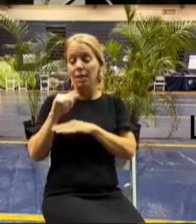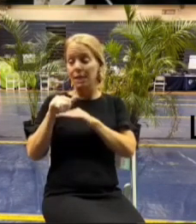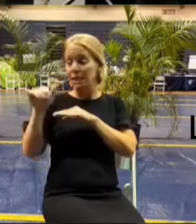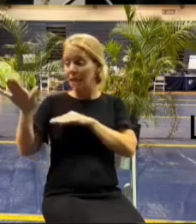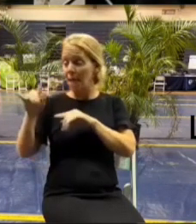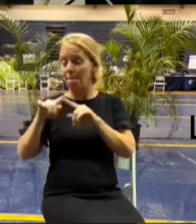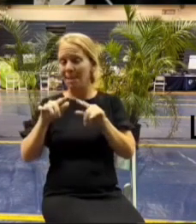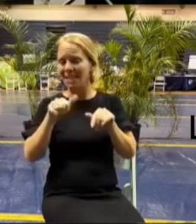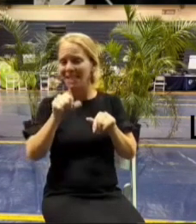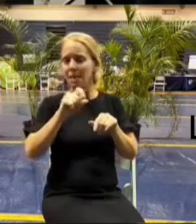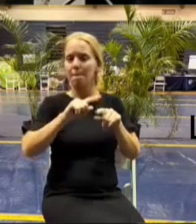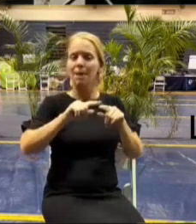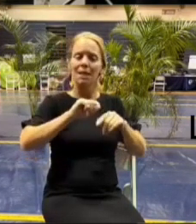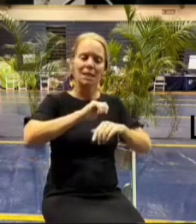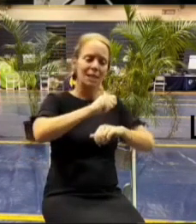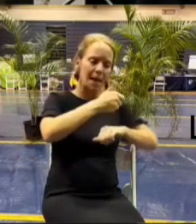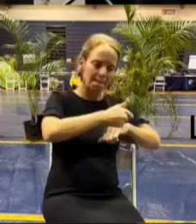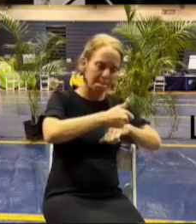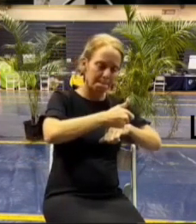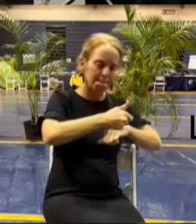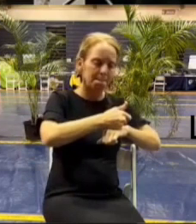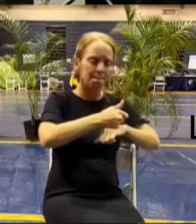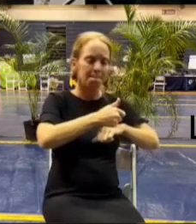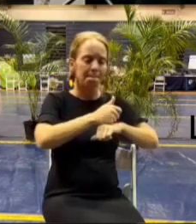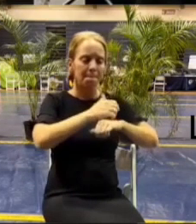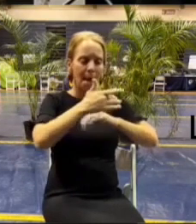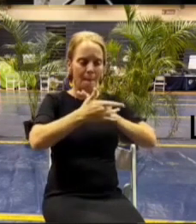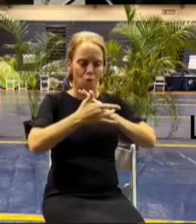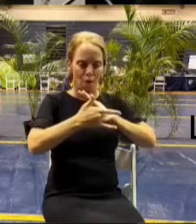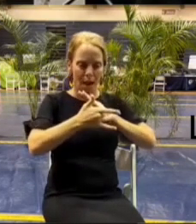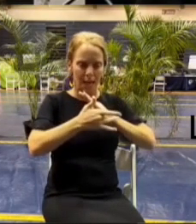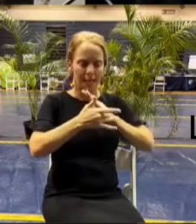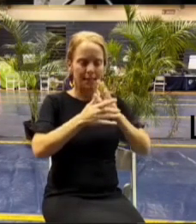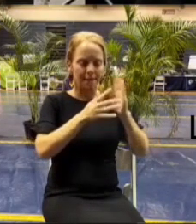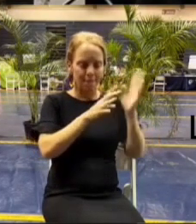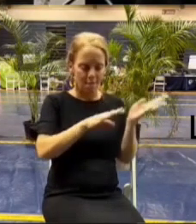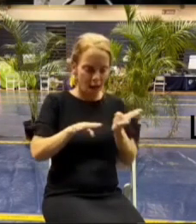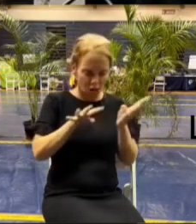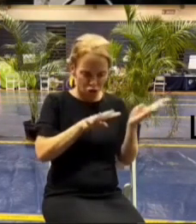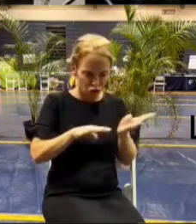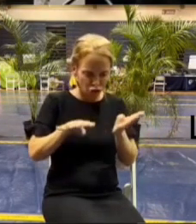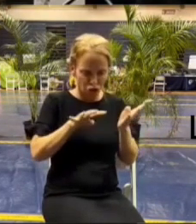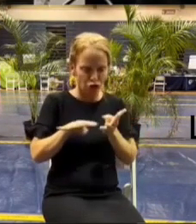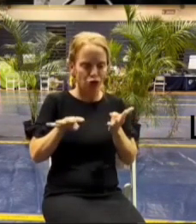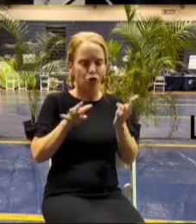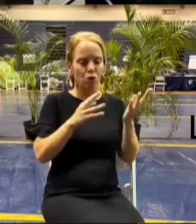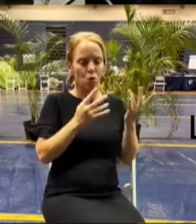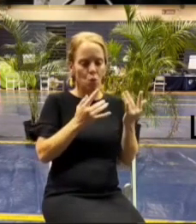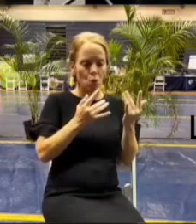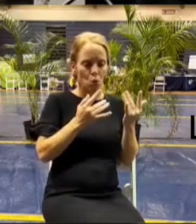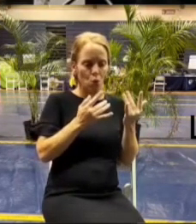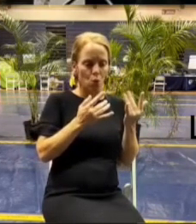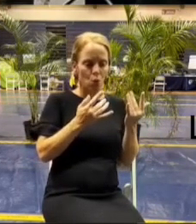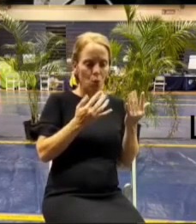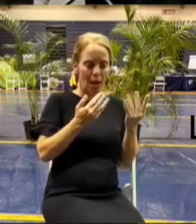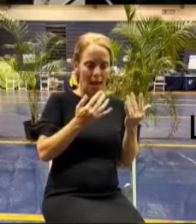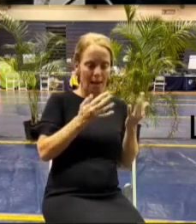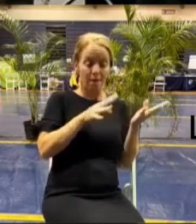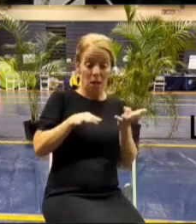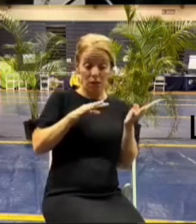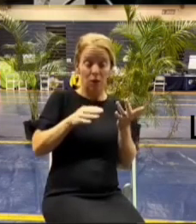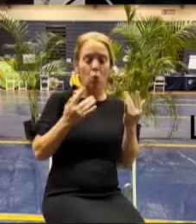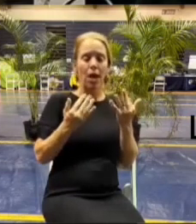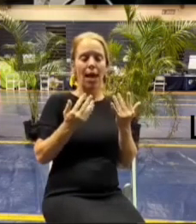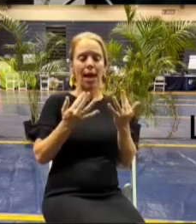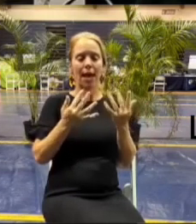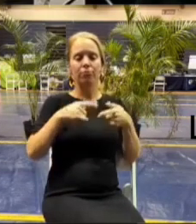apparatus uh flushing them out waiting sampling we have to do a little a stagnation period just to get a